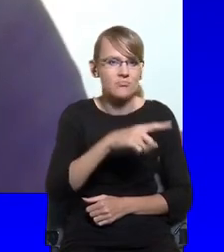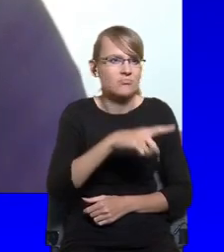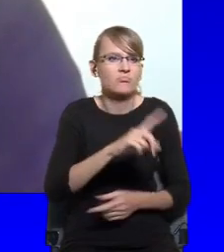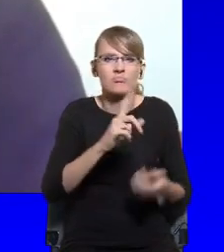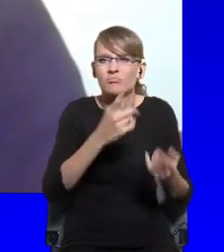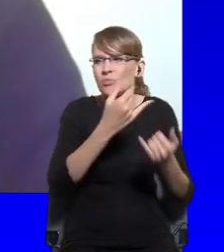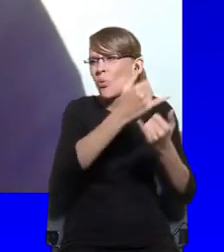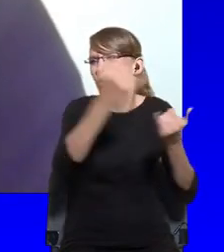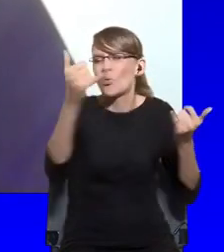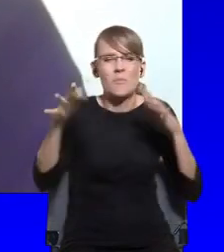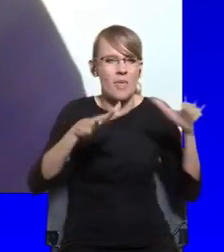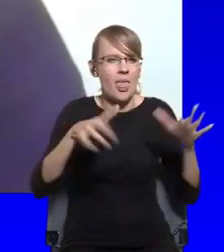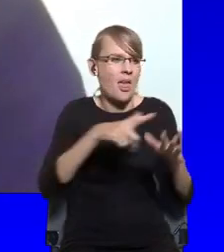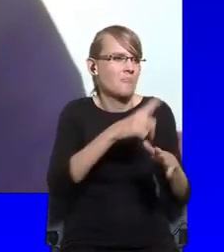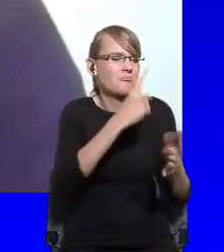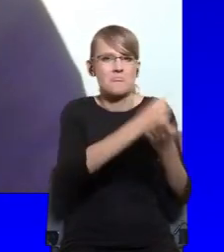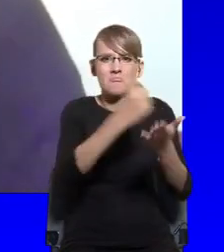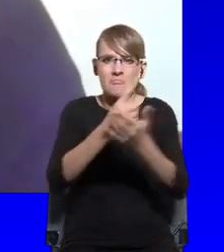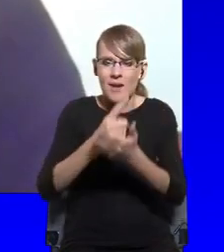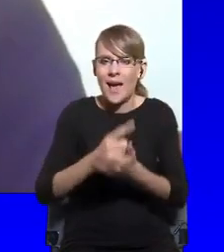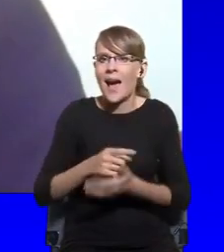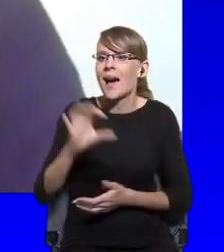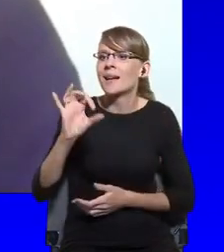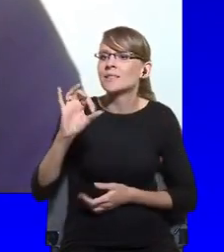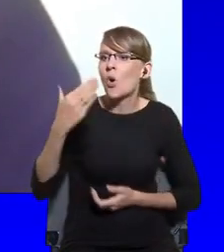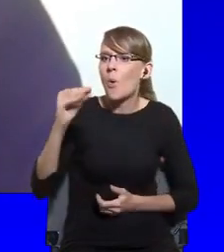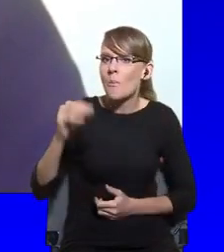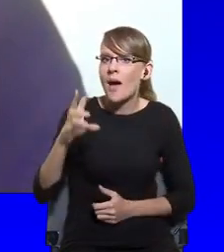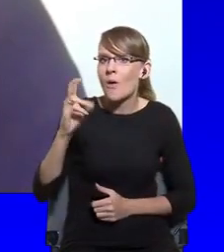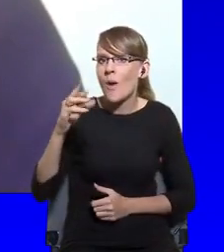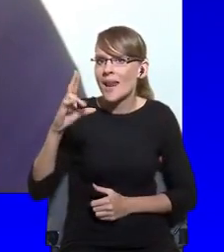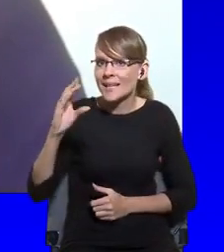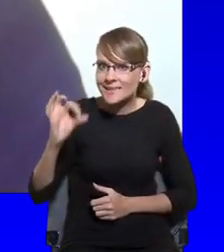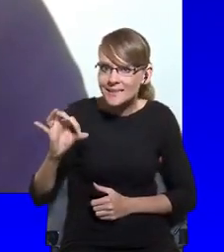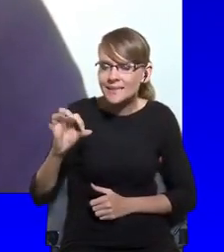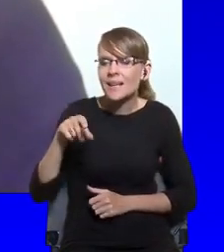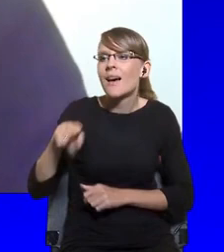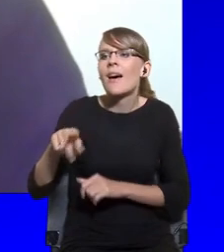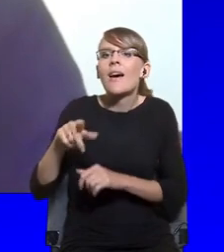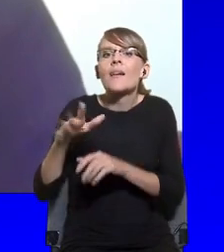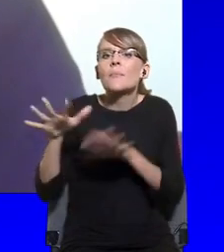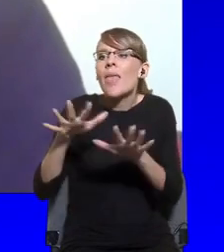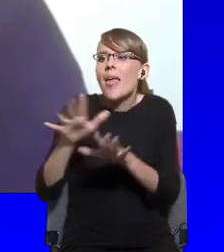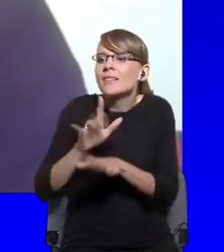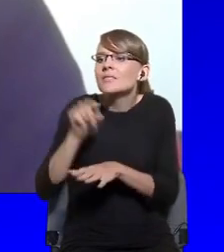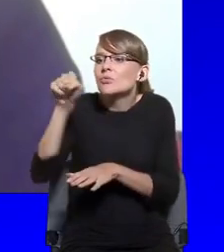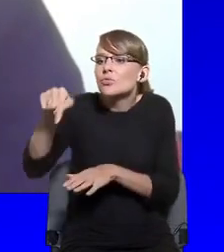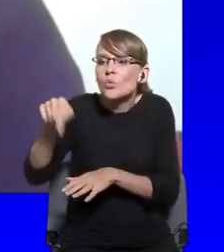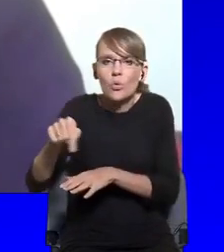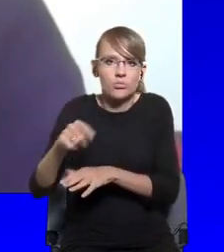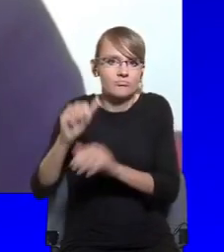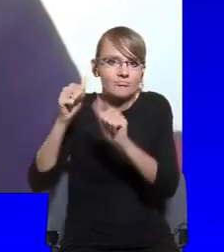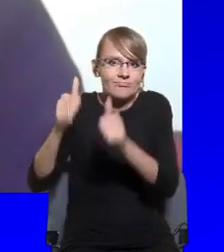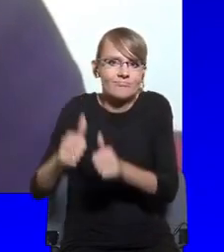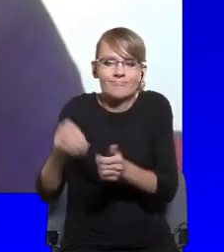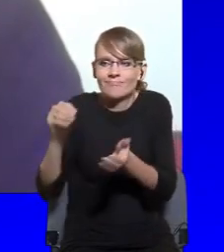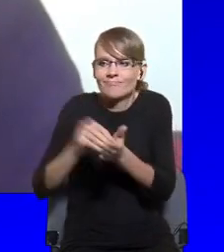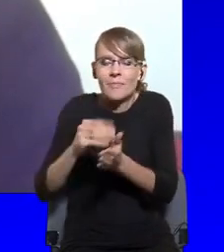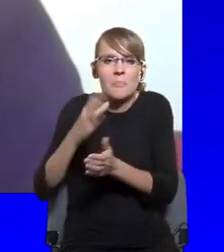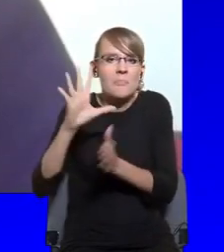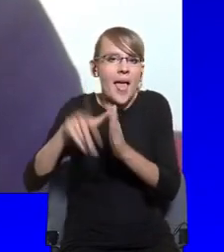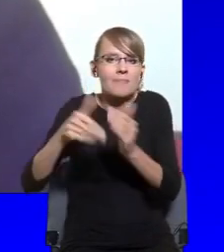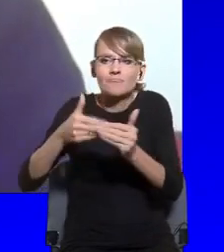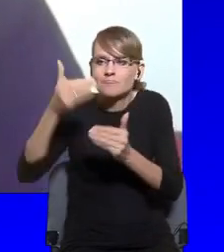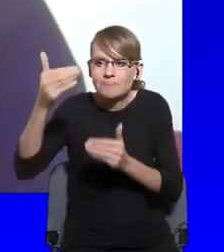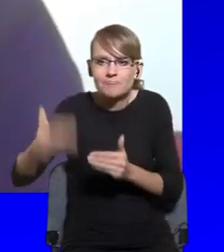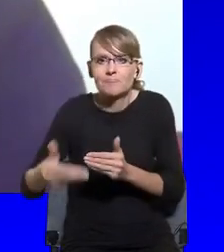somehow rooted in their surroundings, usually in the countryside, as opposed to supposedly cosmopolitan liberals who hail